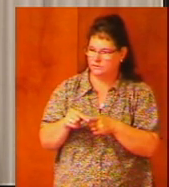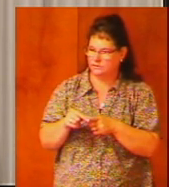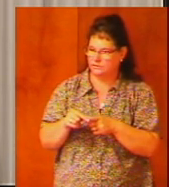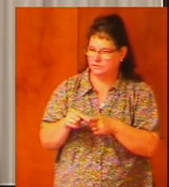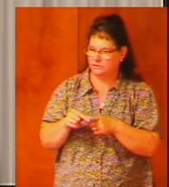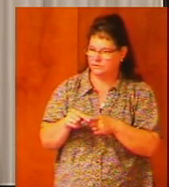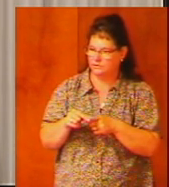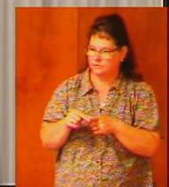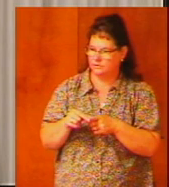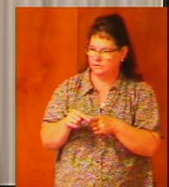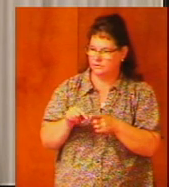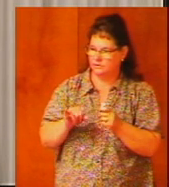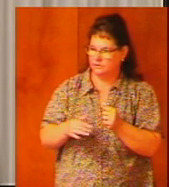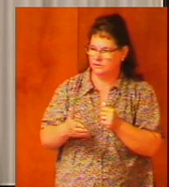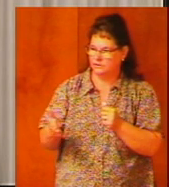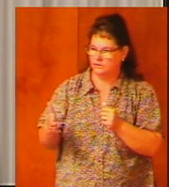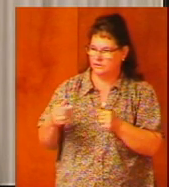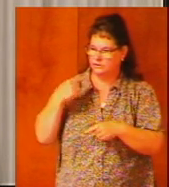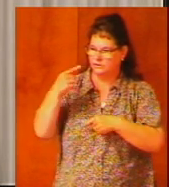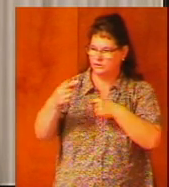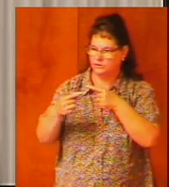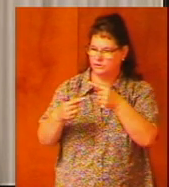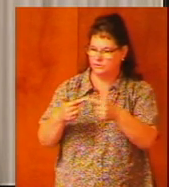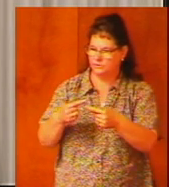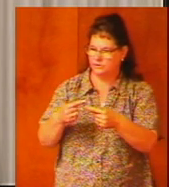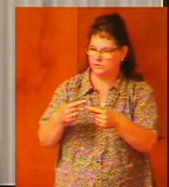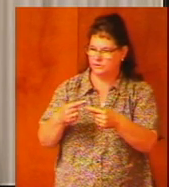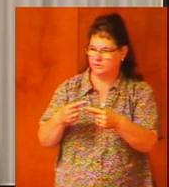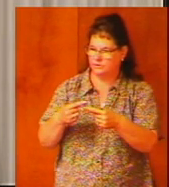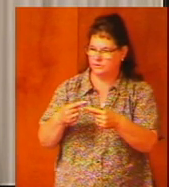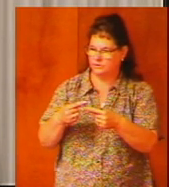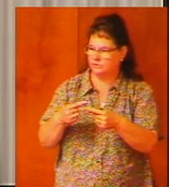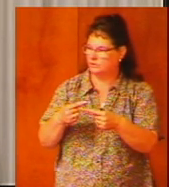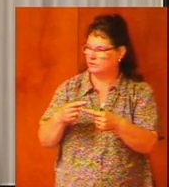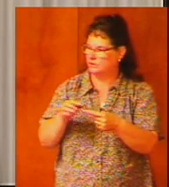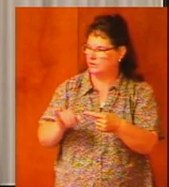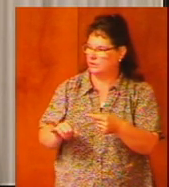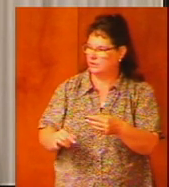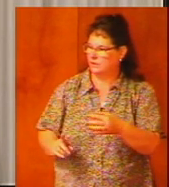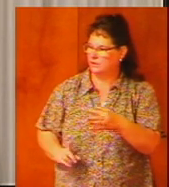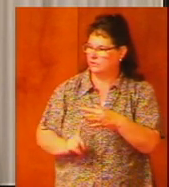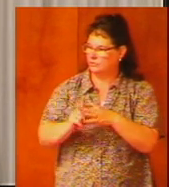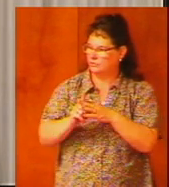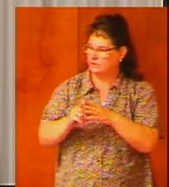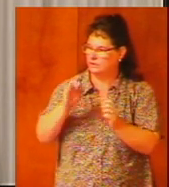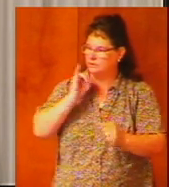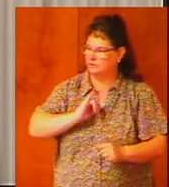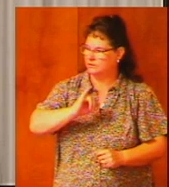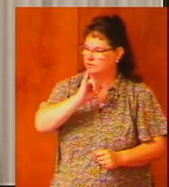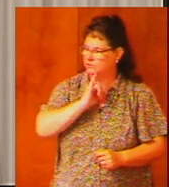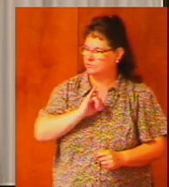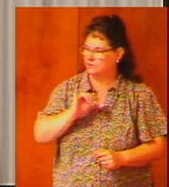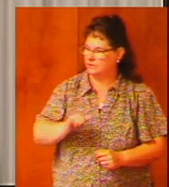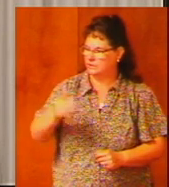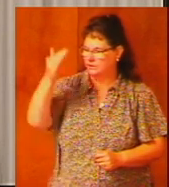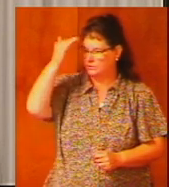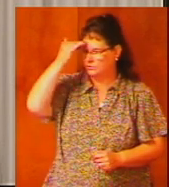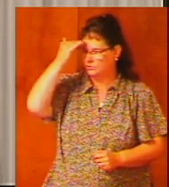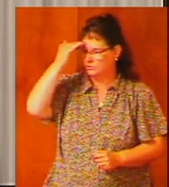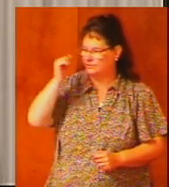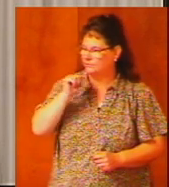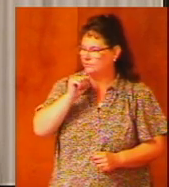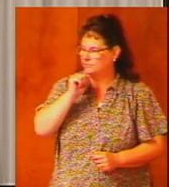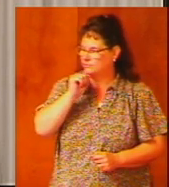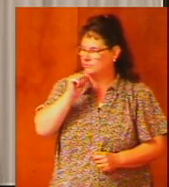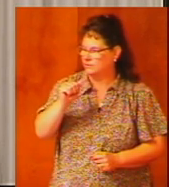that there was a generation that arose in Israel that knew not